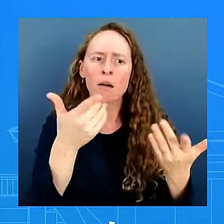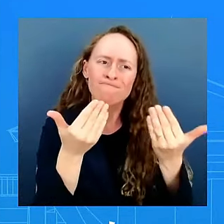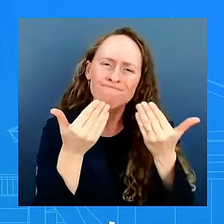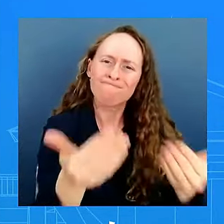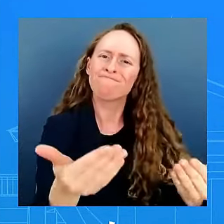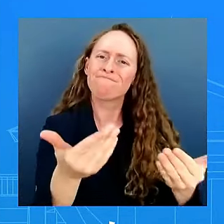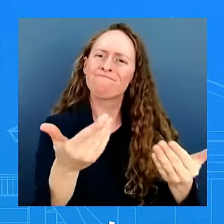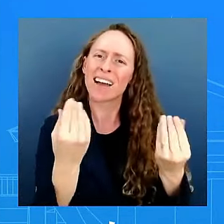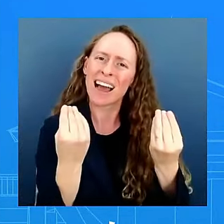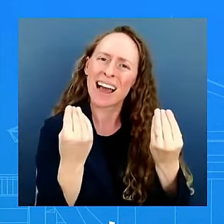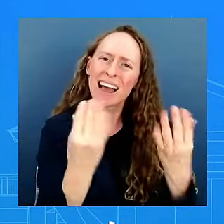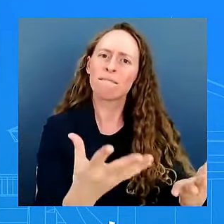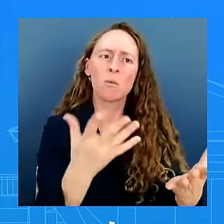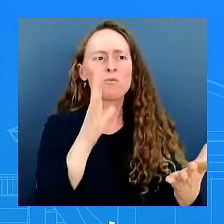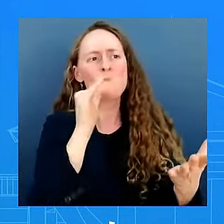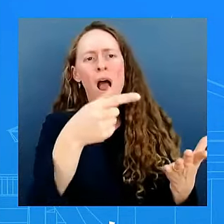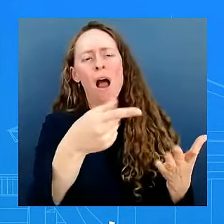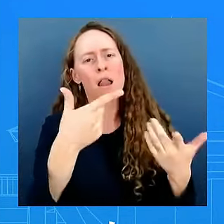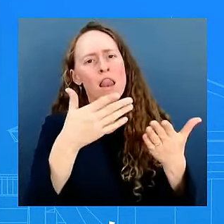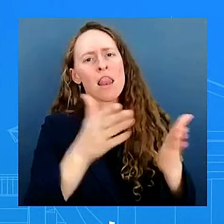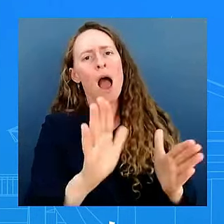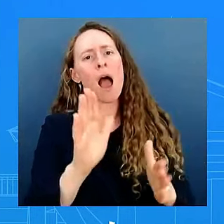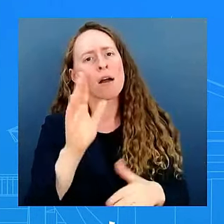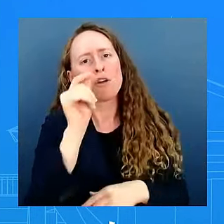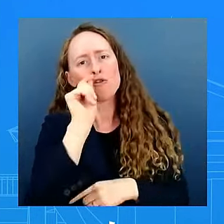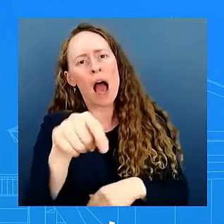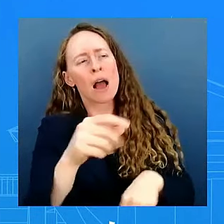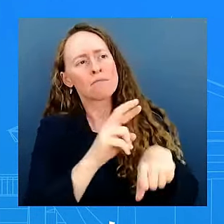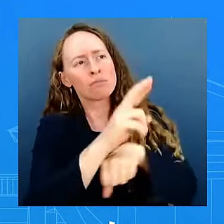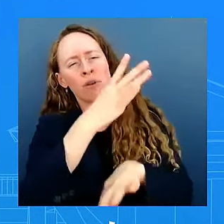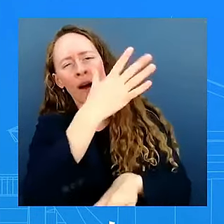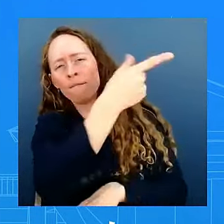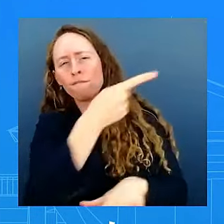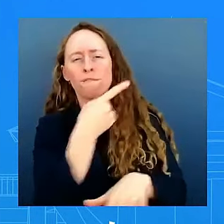not changed we are going to be in regular touch uh with the ukrainian